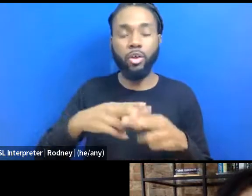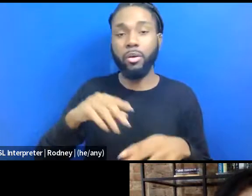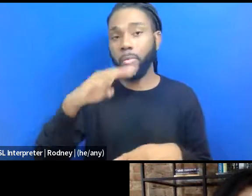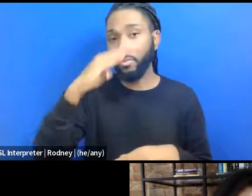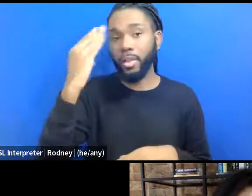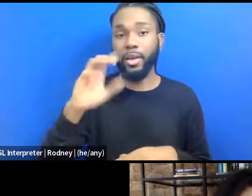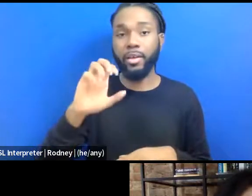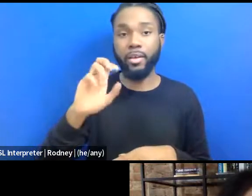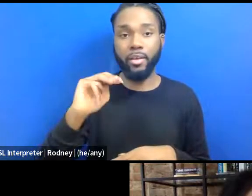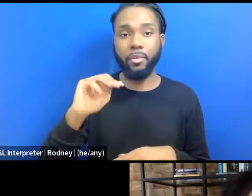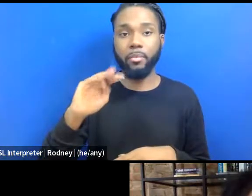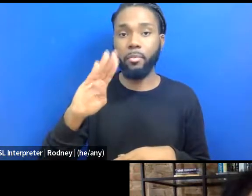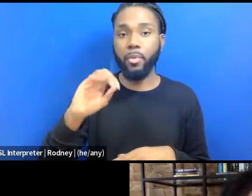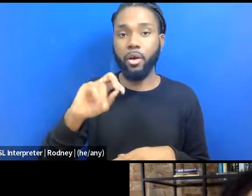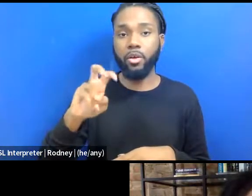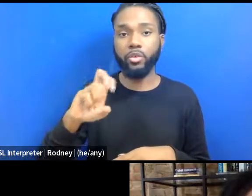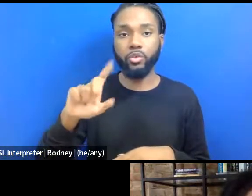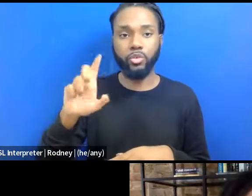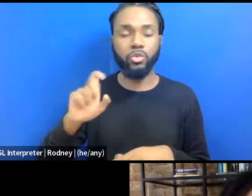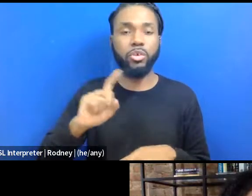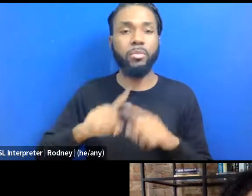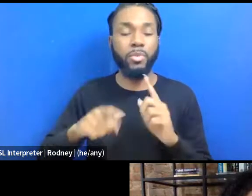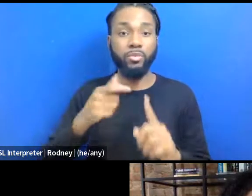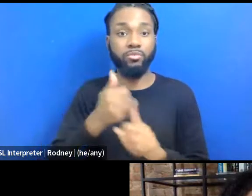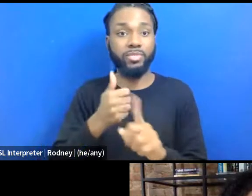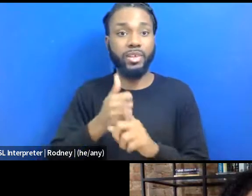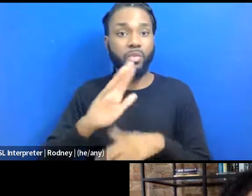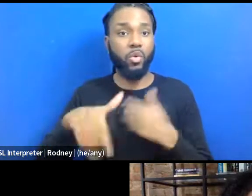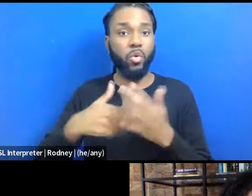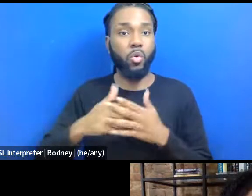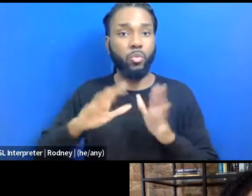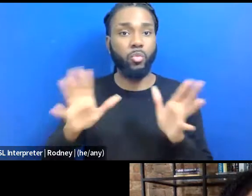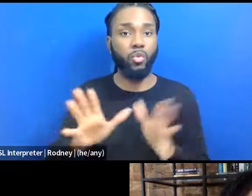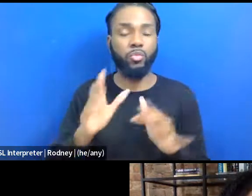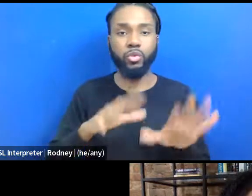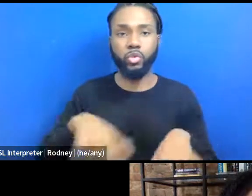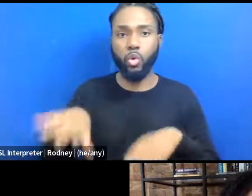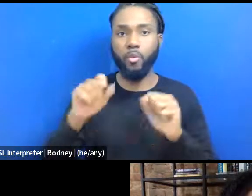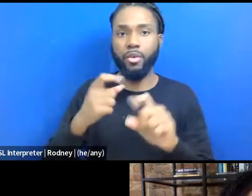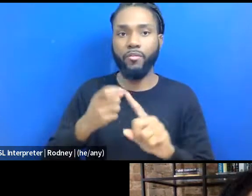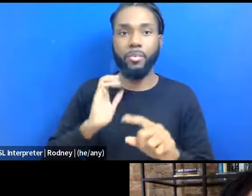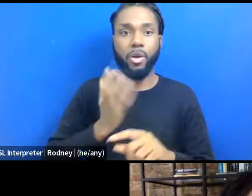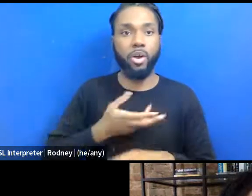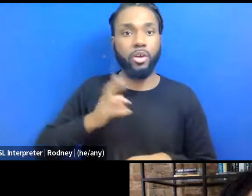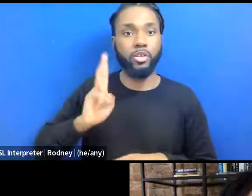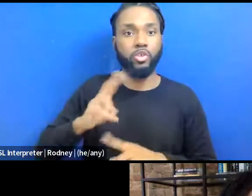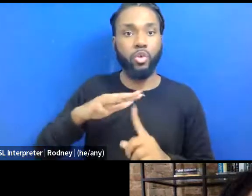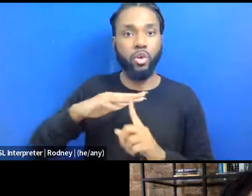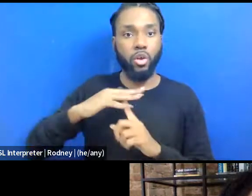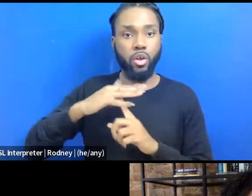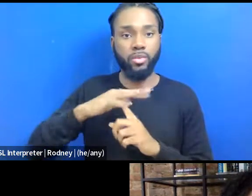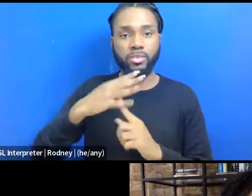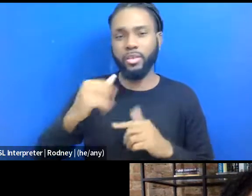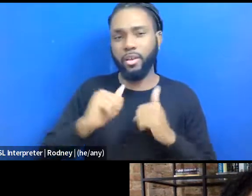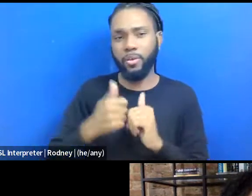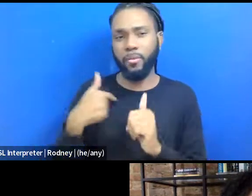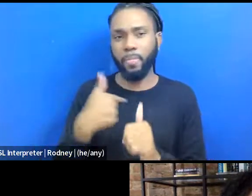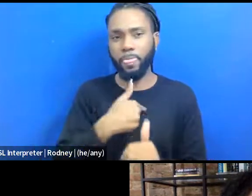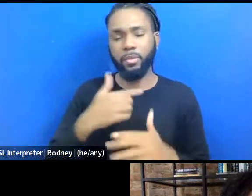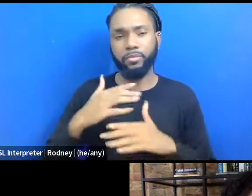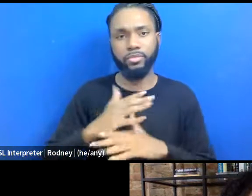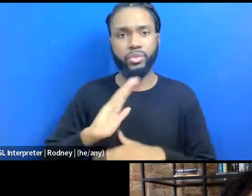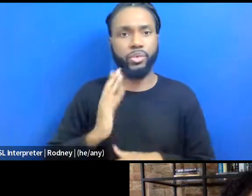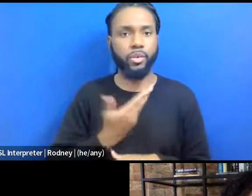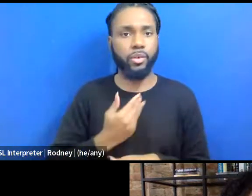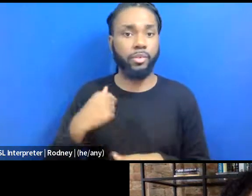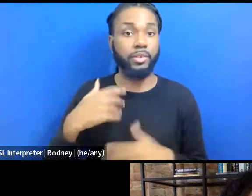some spaces, but the entire movement was taken over by our historical context and the way that we share our